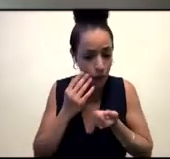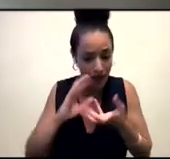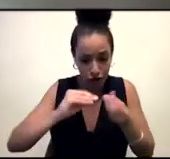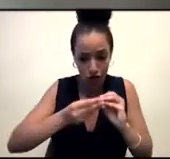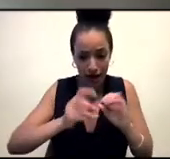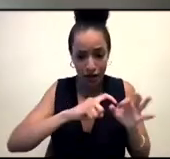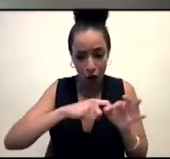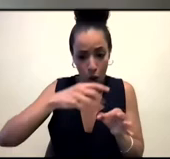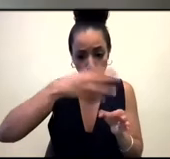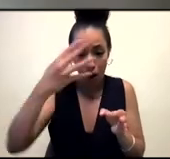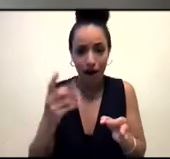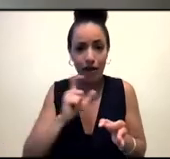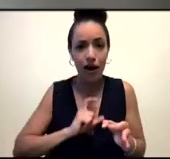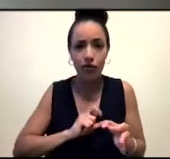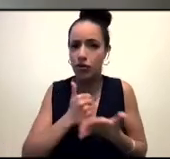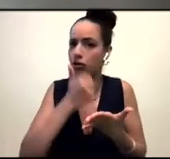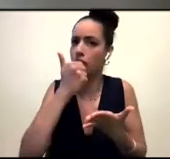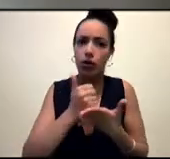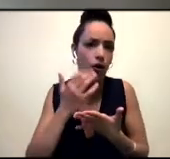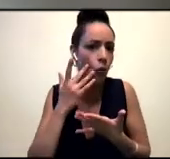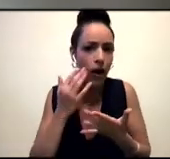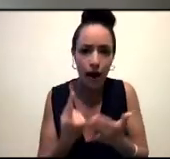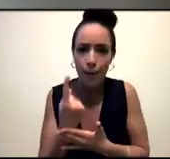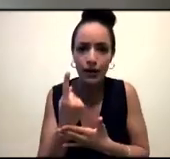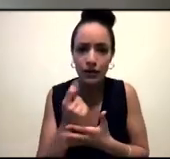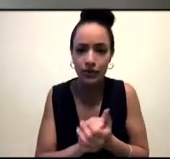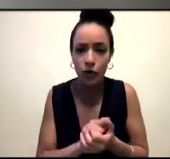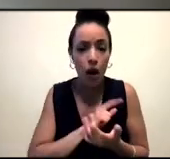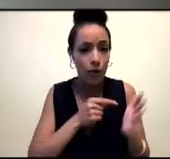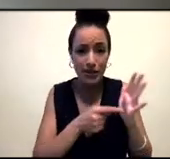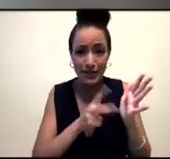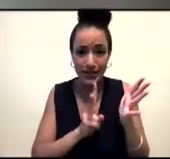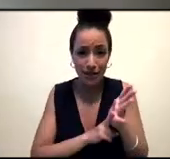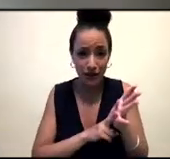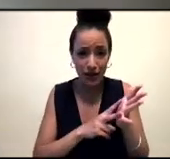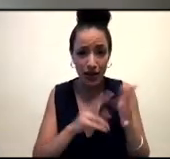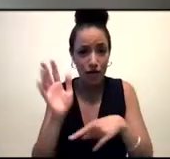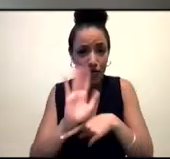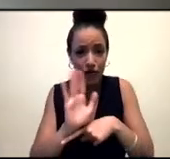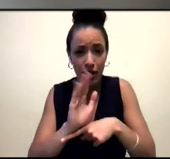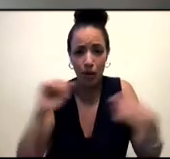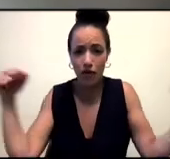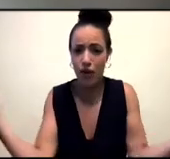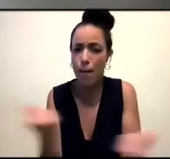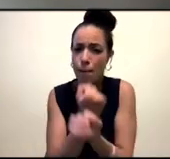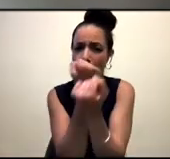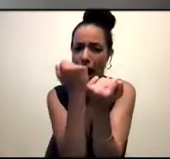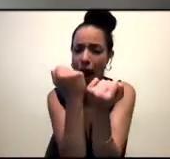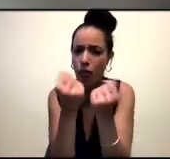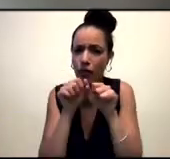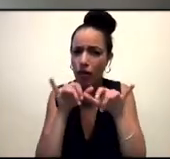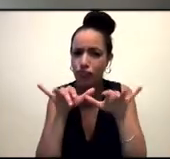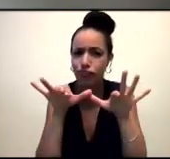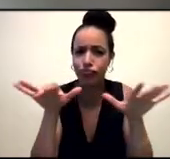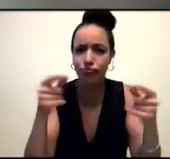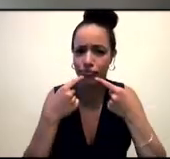because obviously, you know, TV and film are immensely powerful mediums. And so, yeah, it's been really